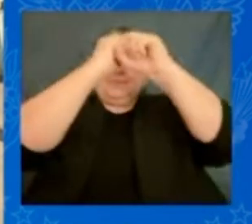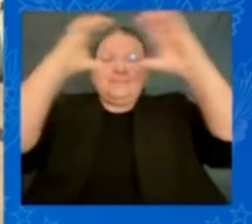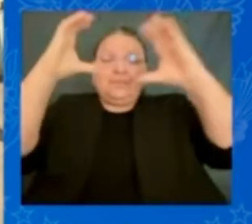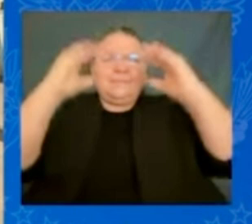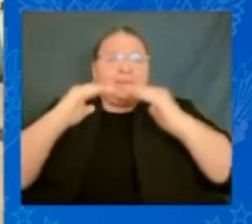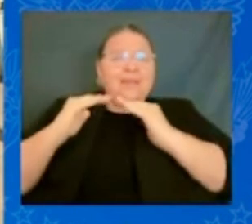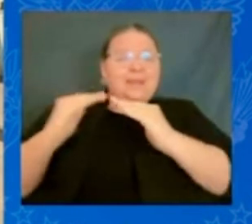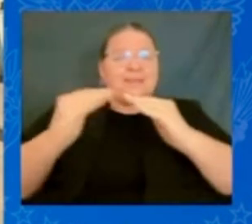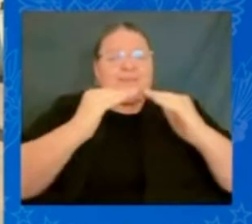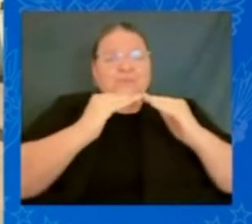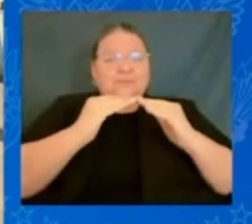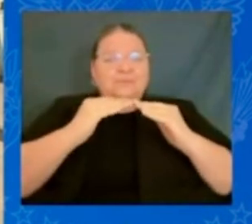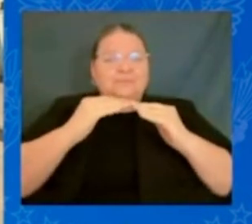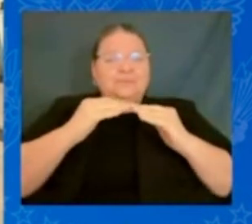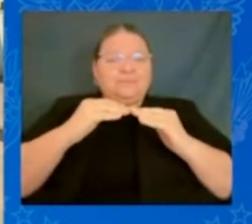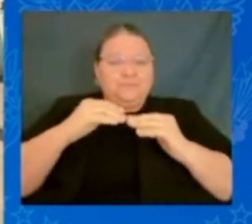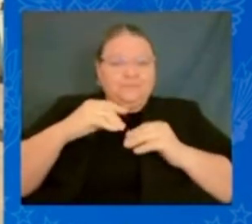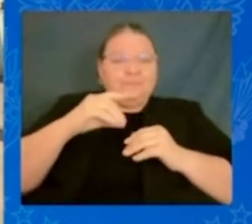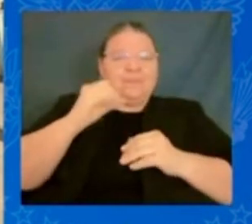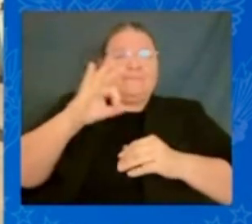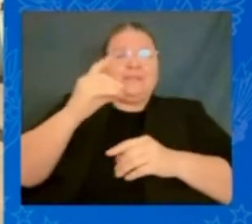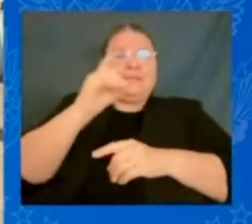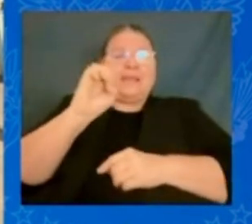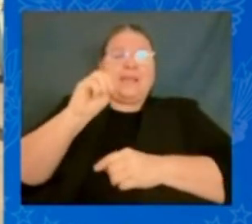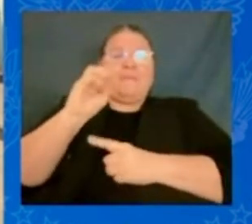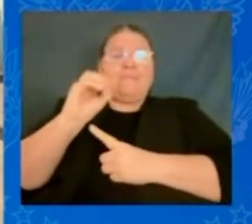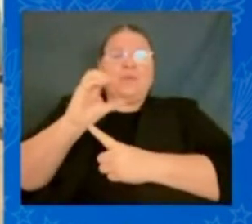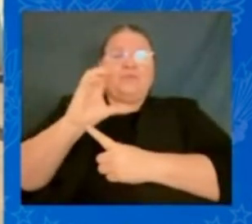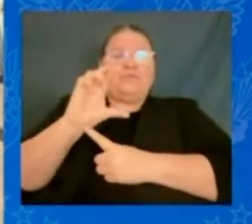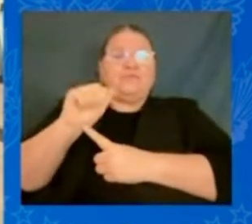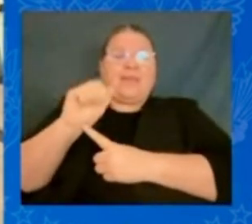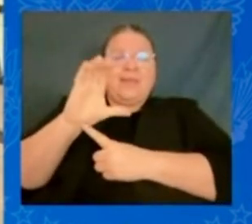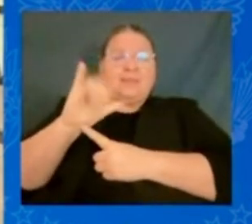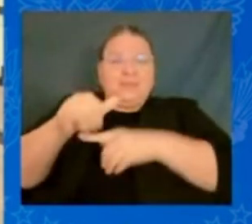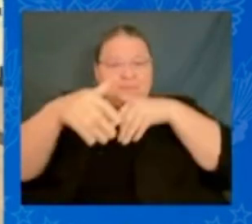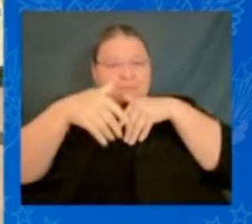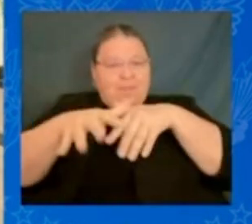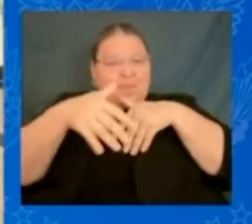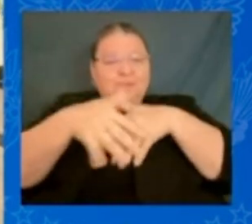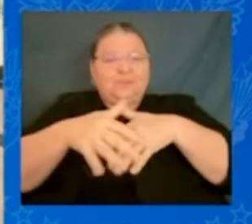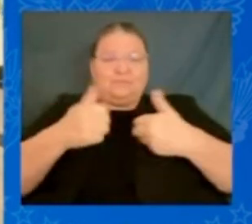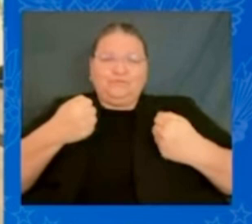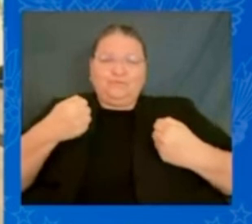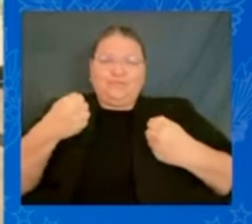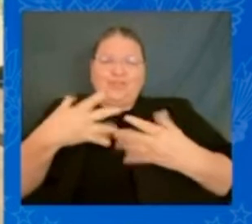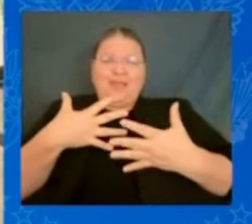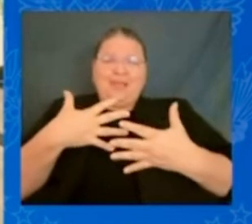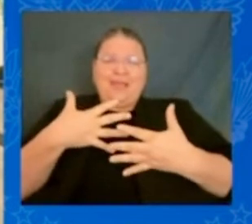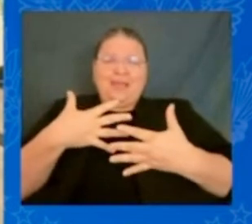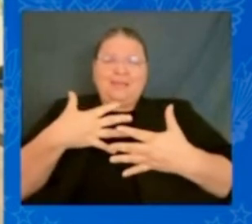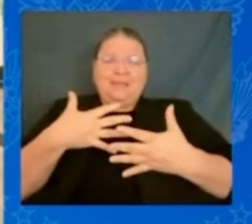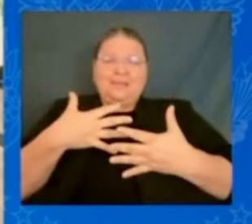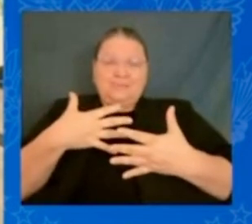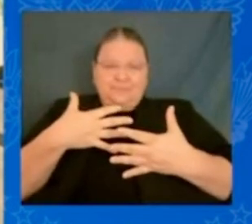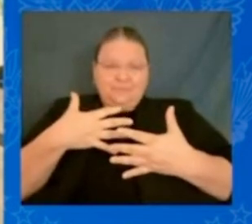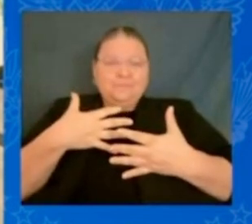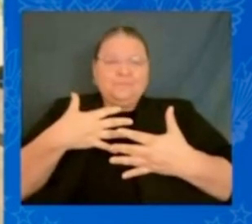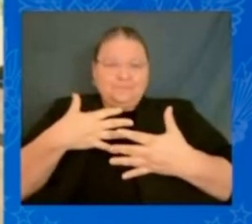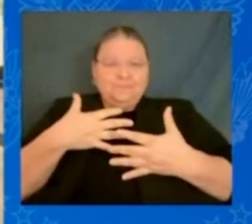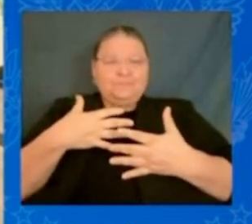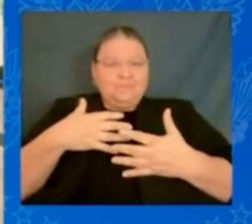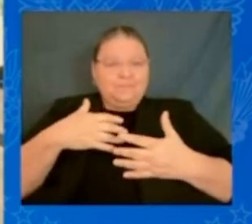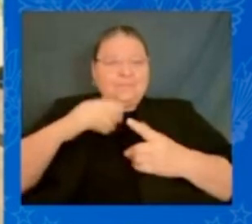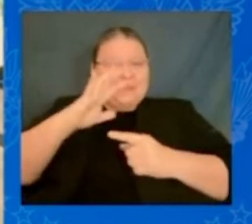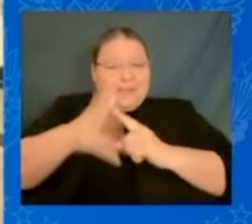that they marched unafraid up to the map to the apex of the Edmund Pettus Bridge